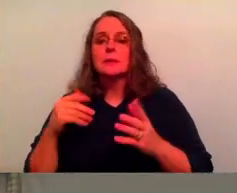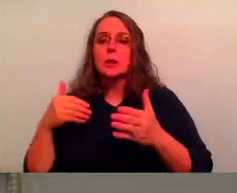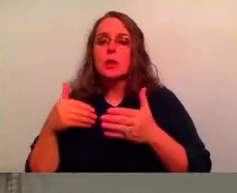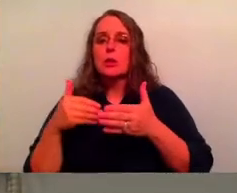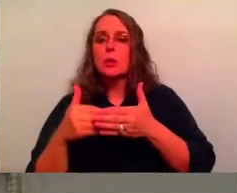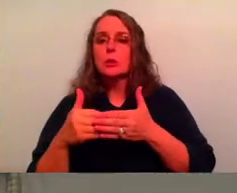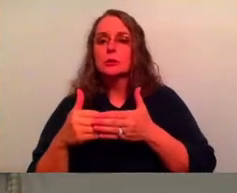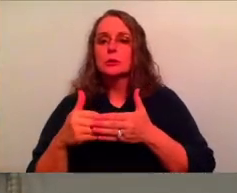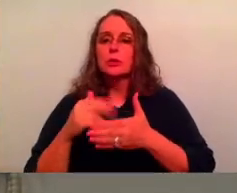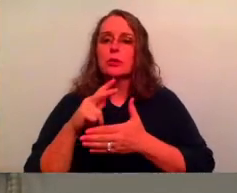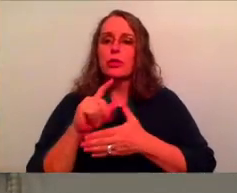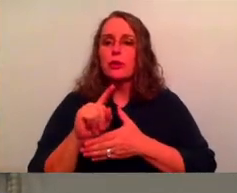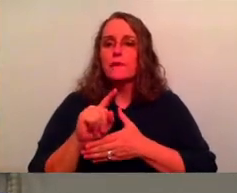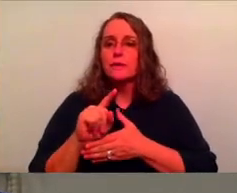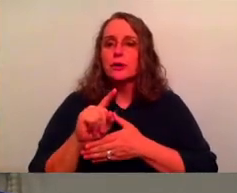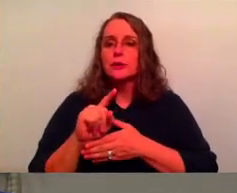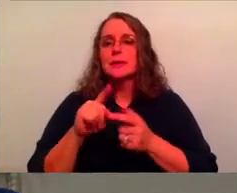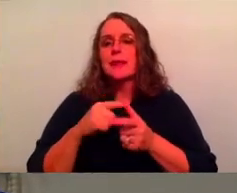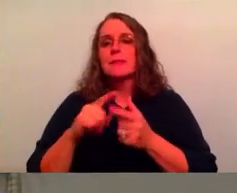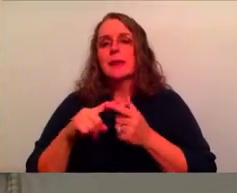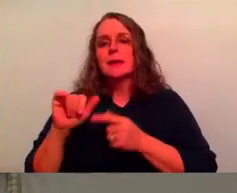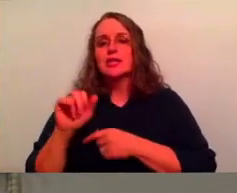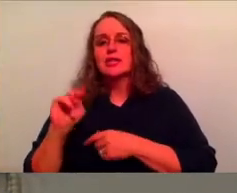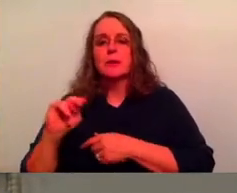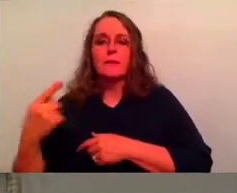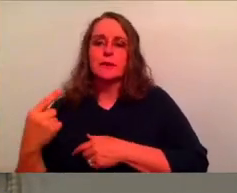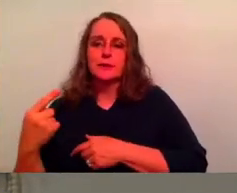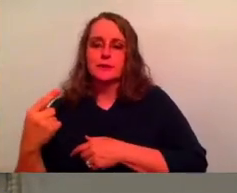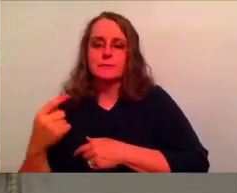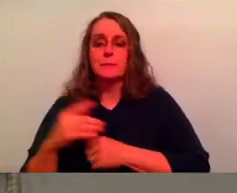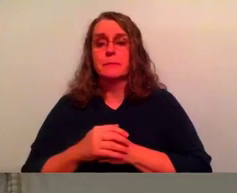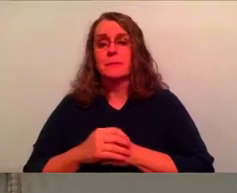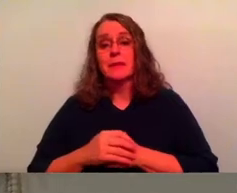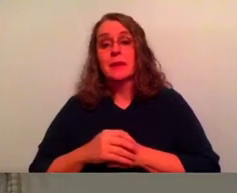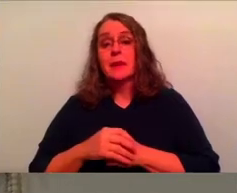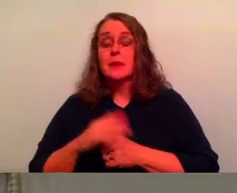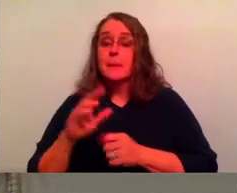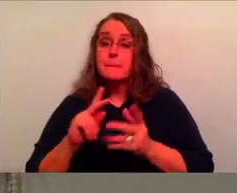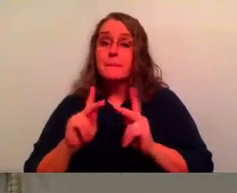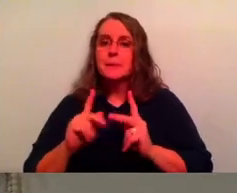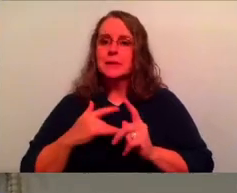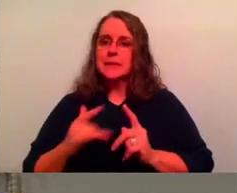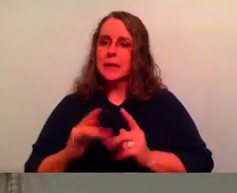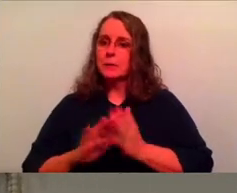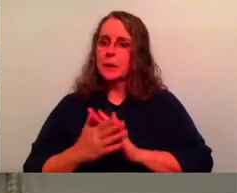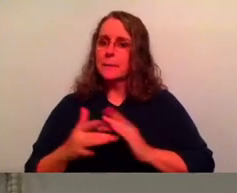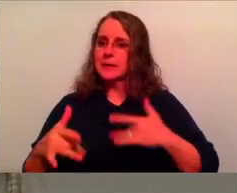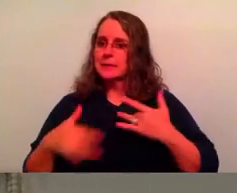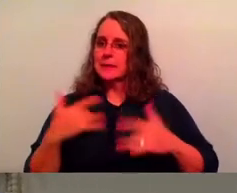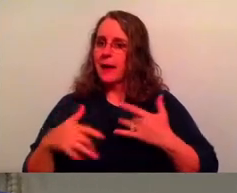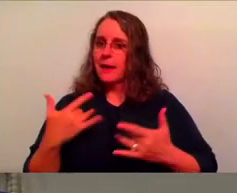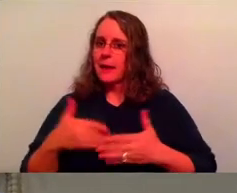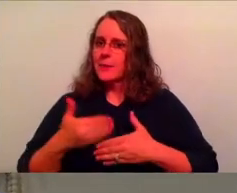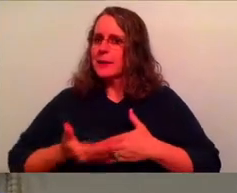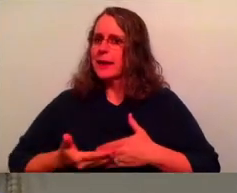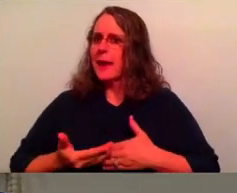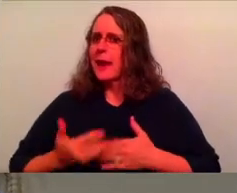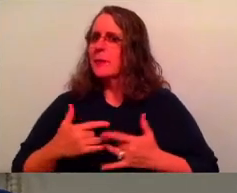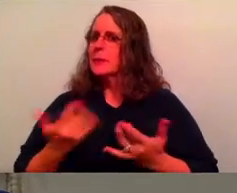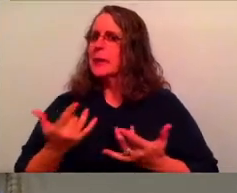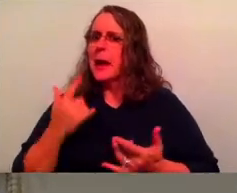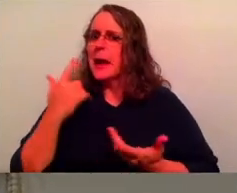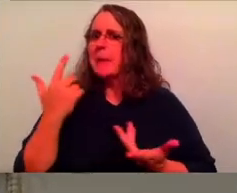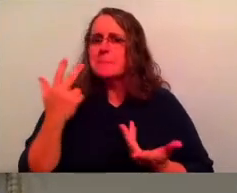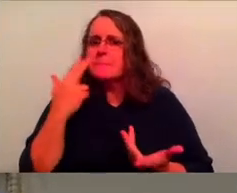first of the year. A lot of people are in a space where they're excited for what's next. I'm very much that person. I love when, when seasons,